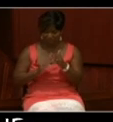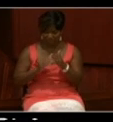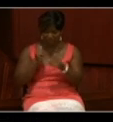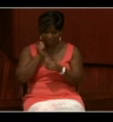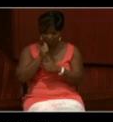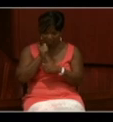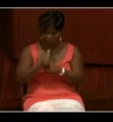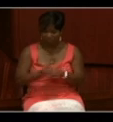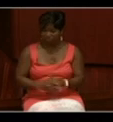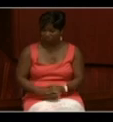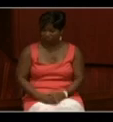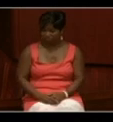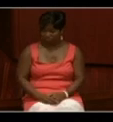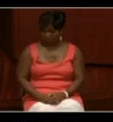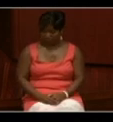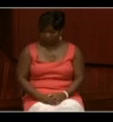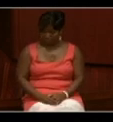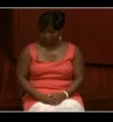All right.